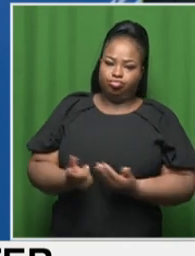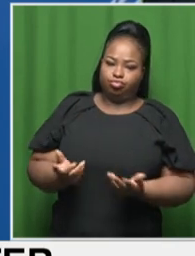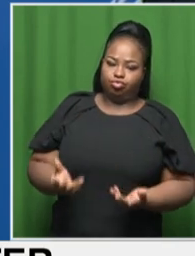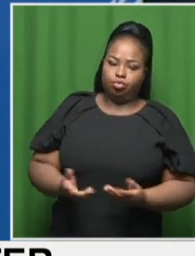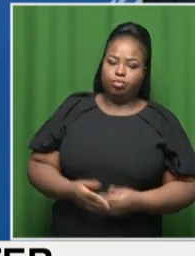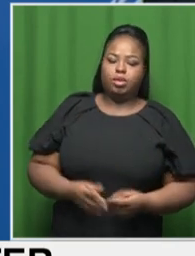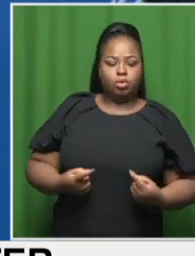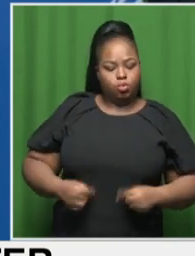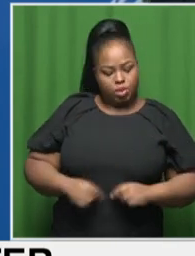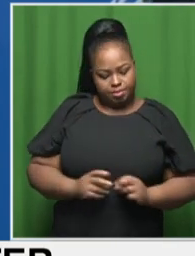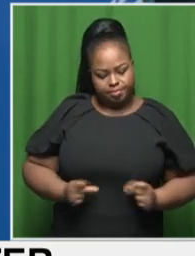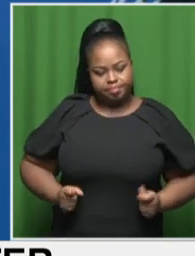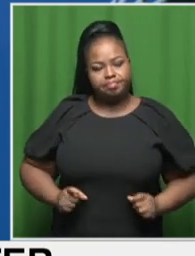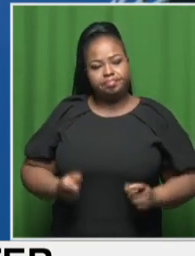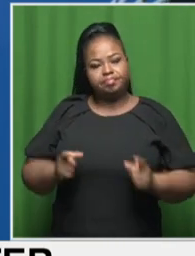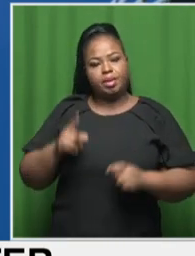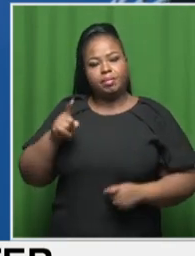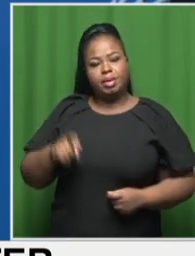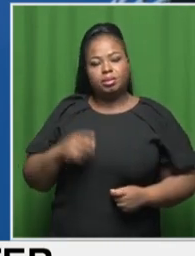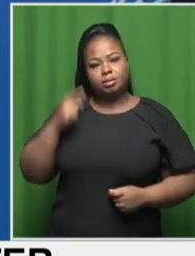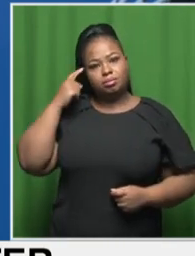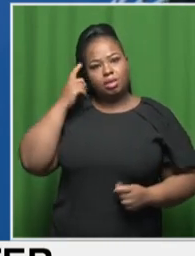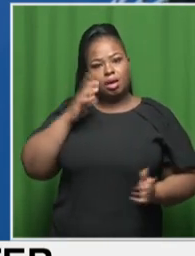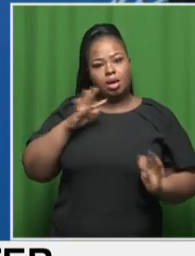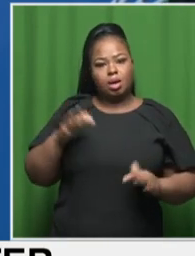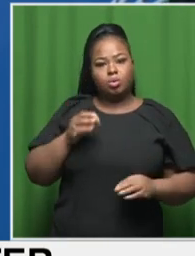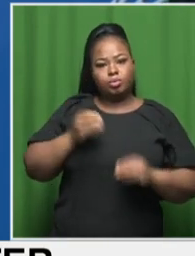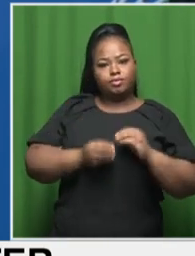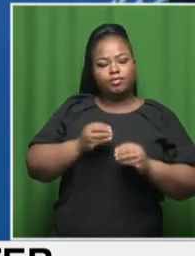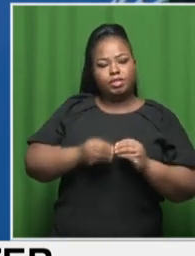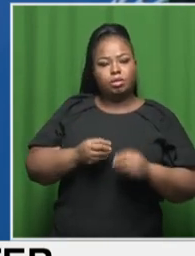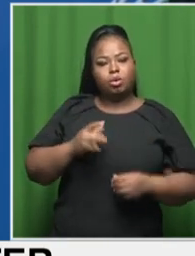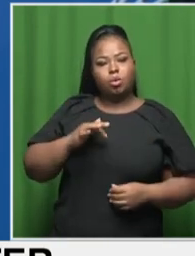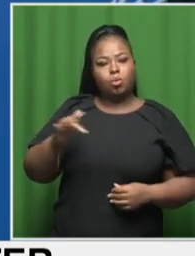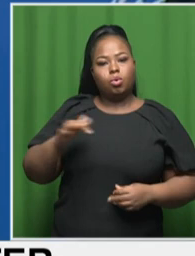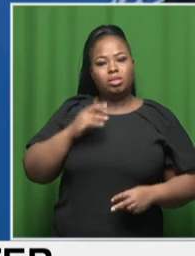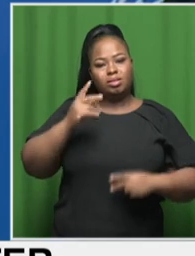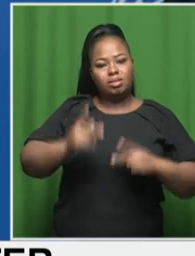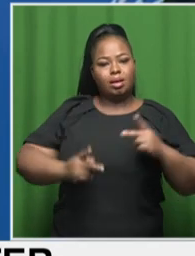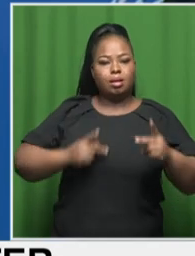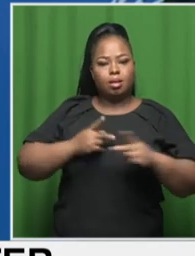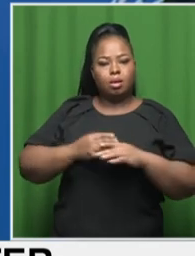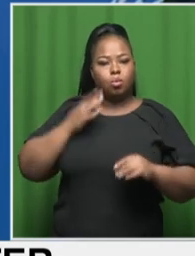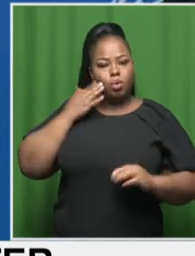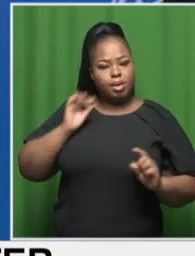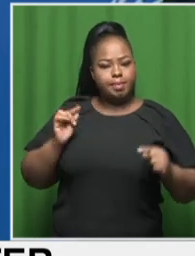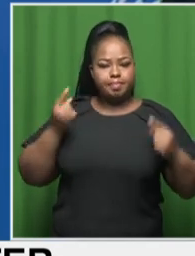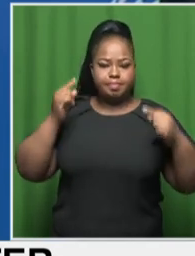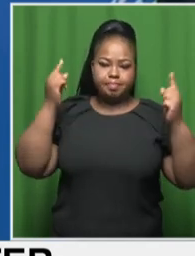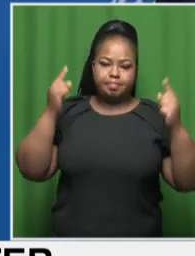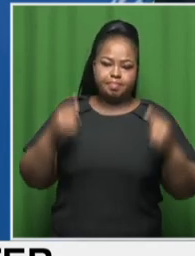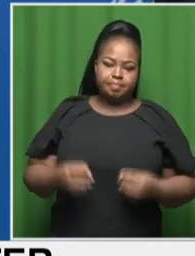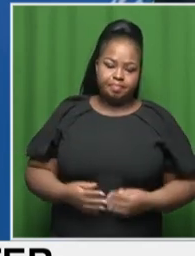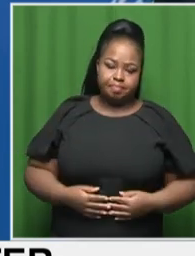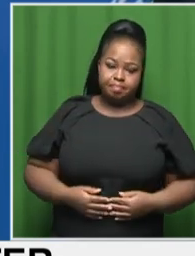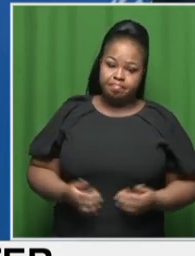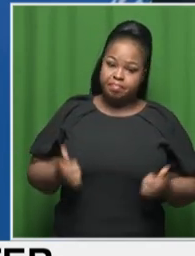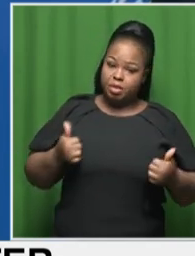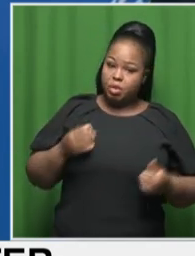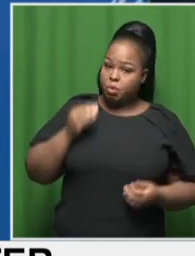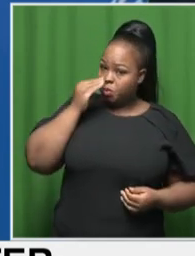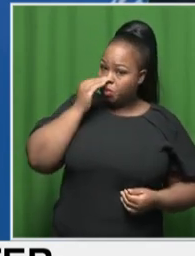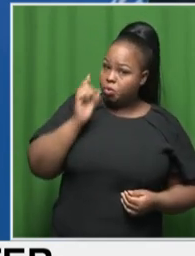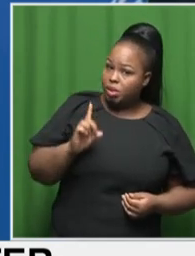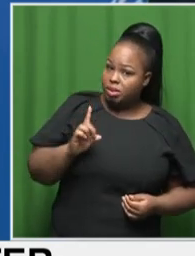we rapidly have to figure out how to repair and replenish the water cycle, even as we prosper. And the good news is